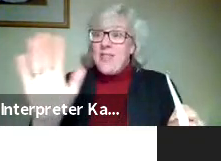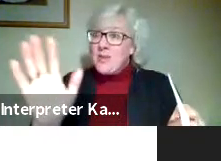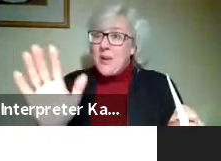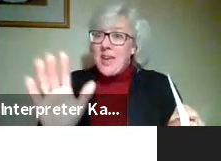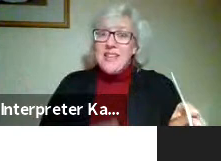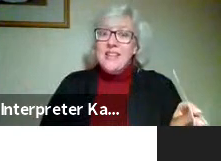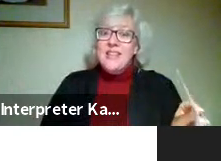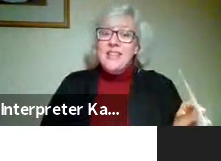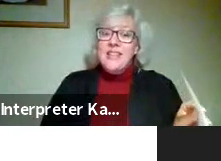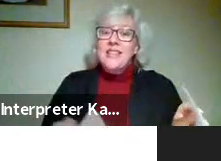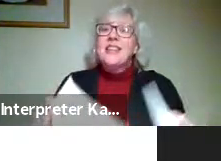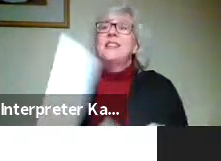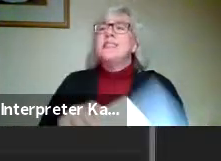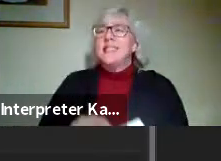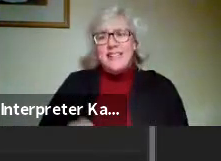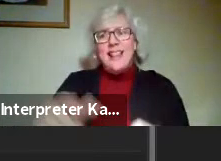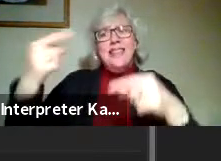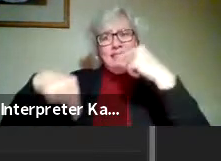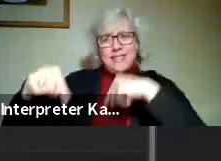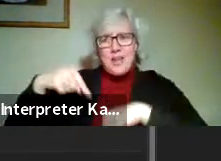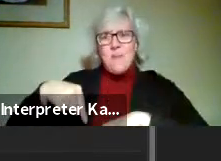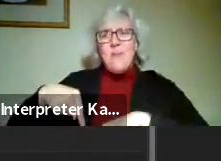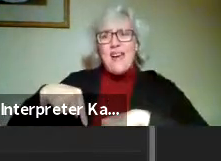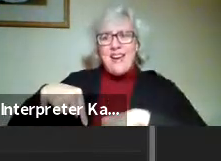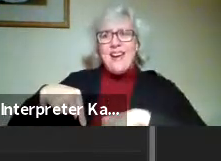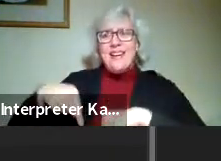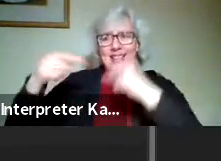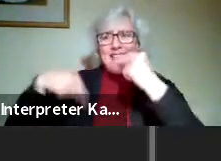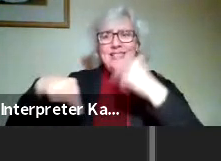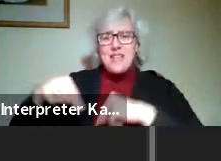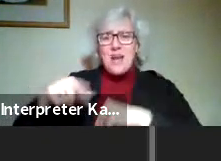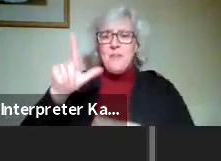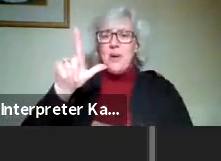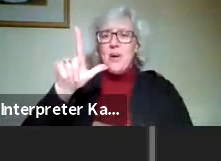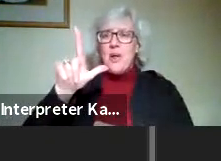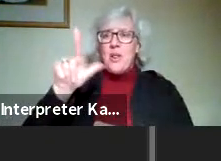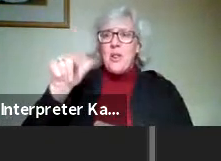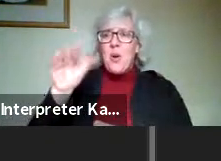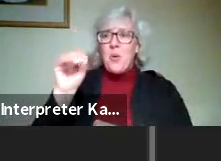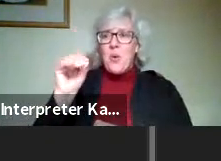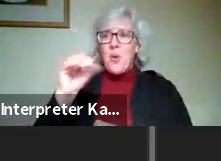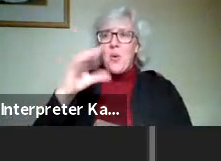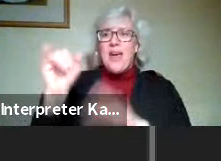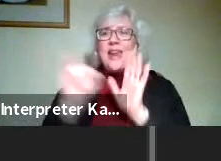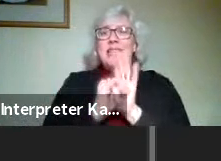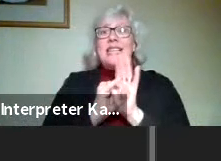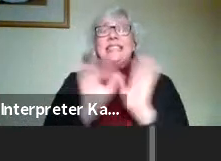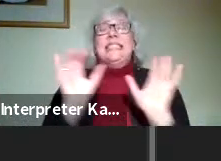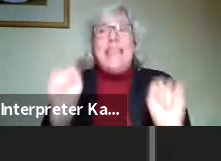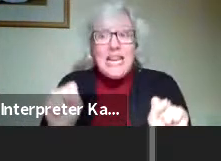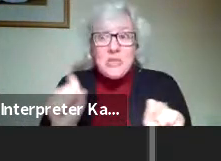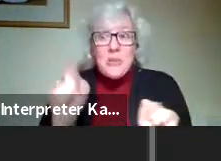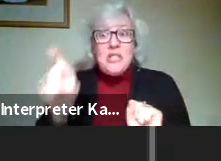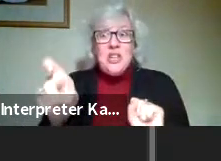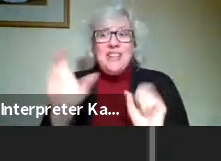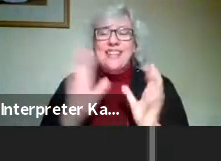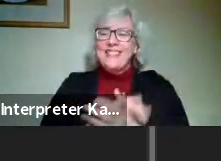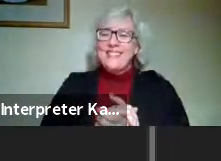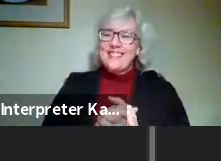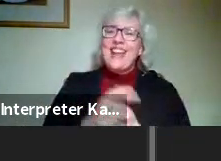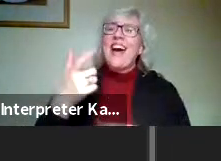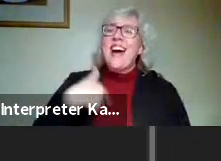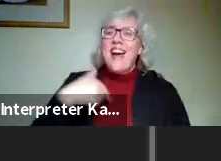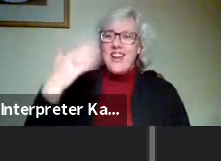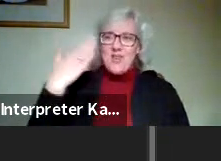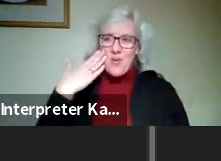why don't we step back a little bit, and we can go ahead with the logos and identity. Yeah, we should. Because I